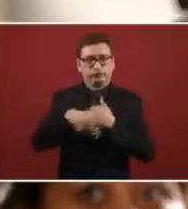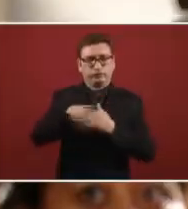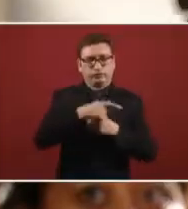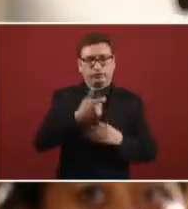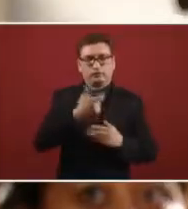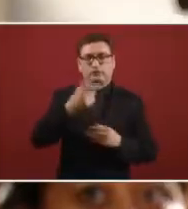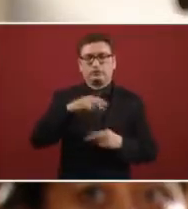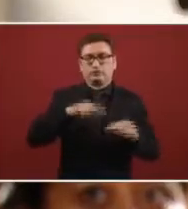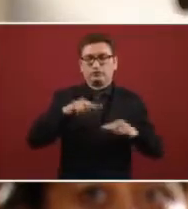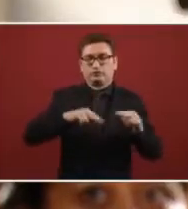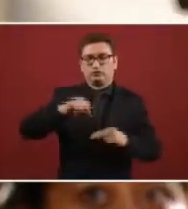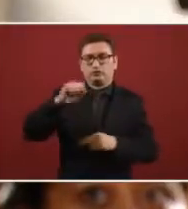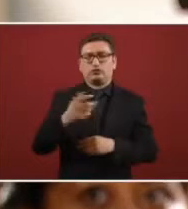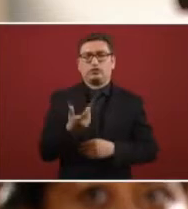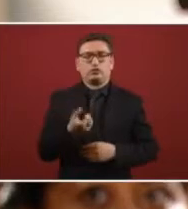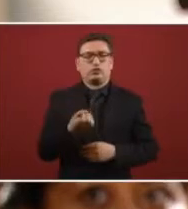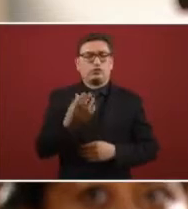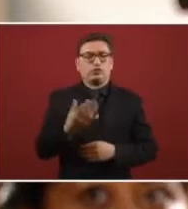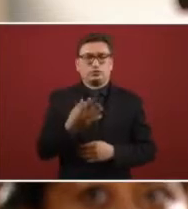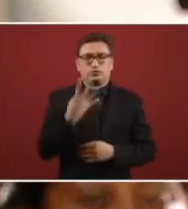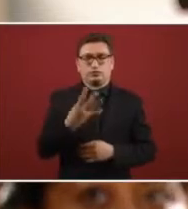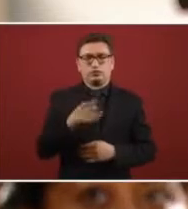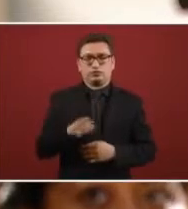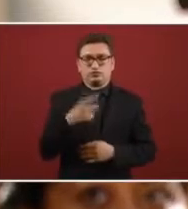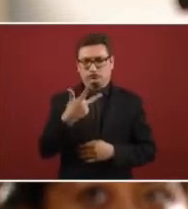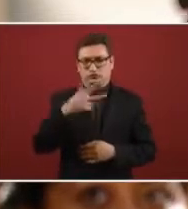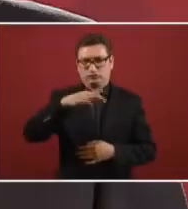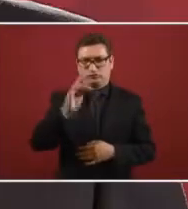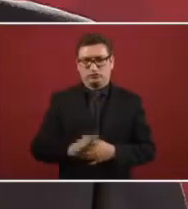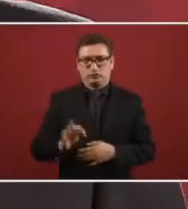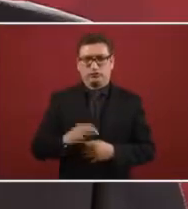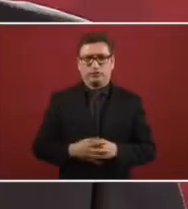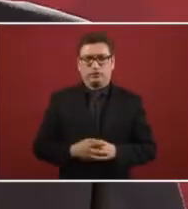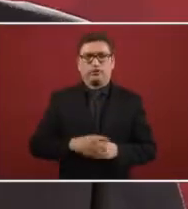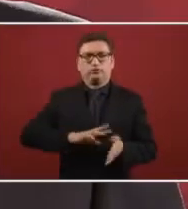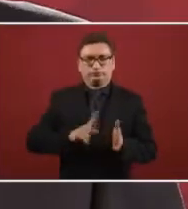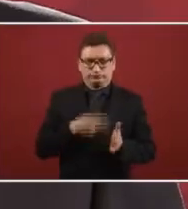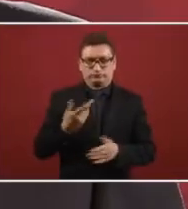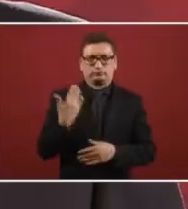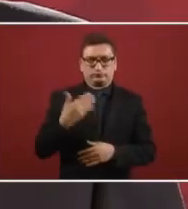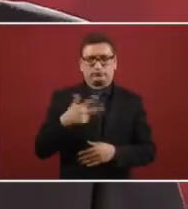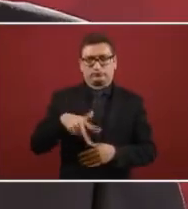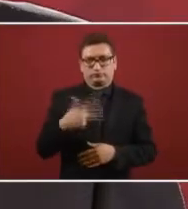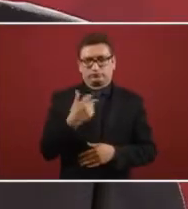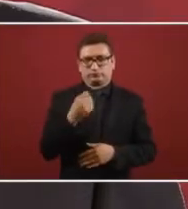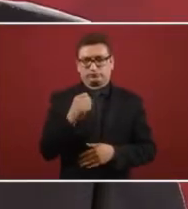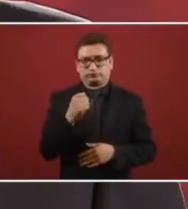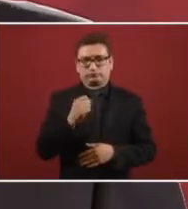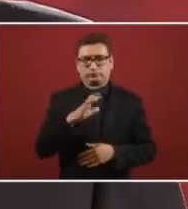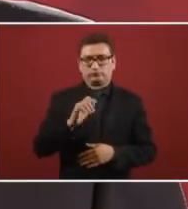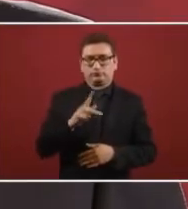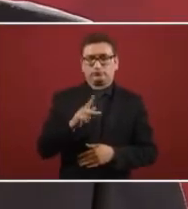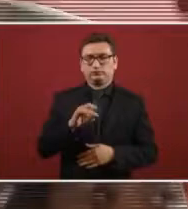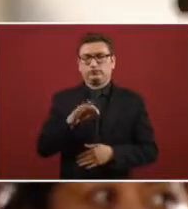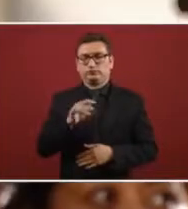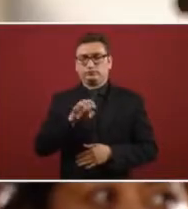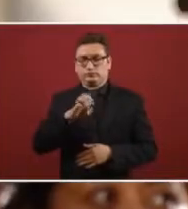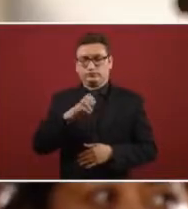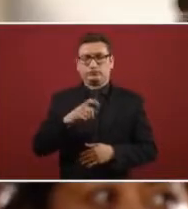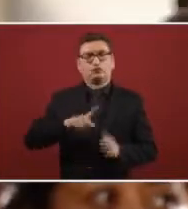cost in September,